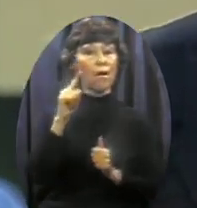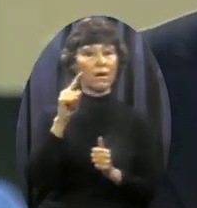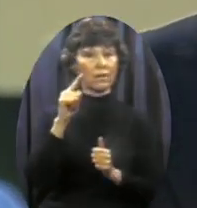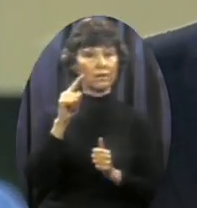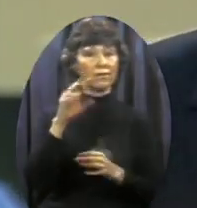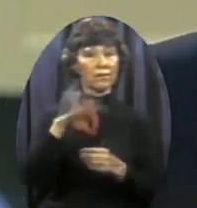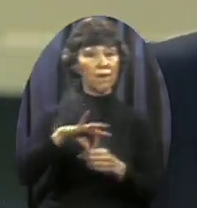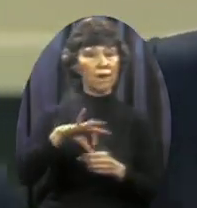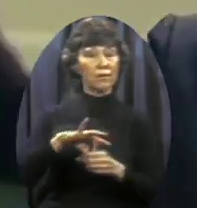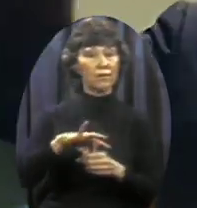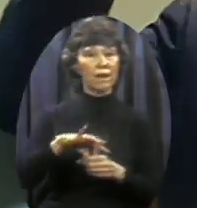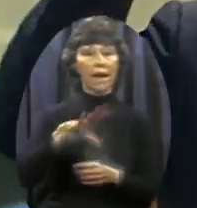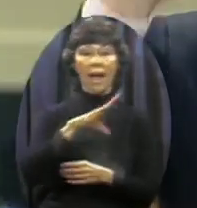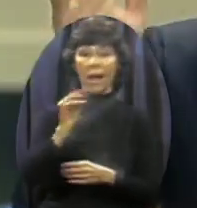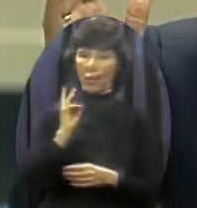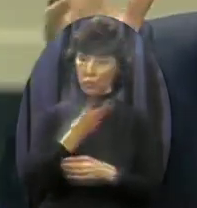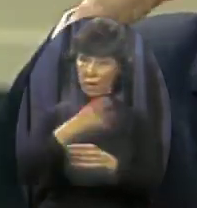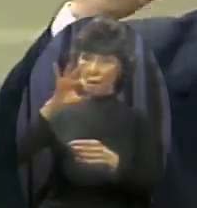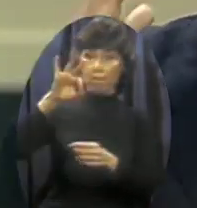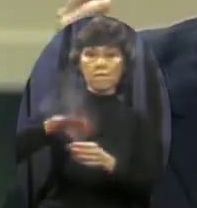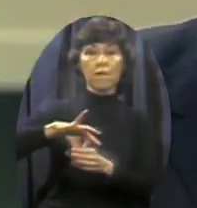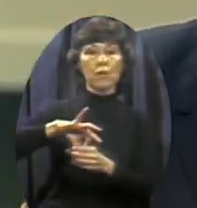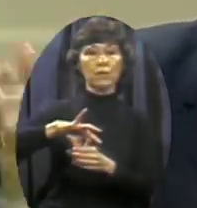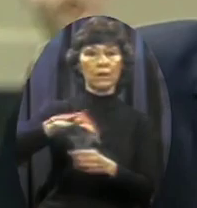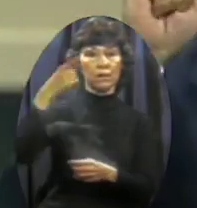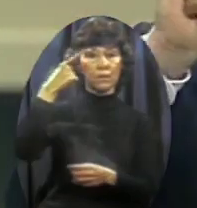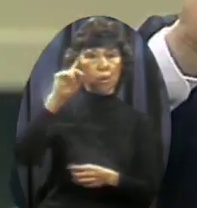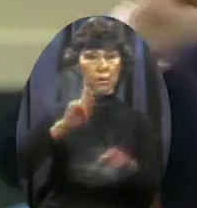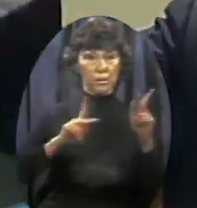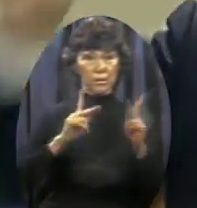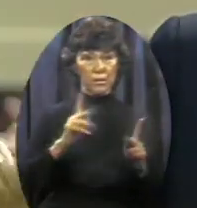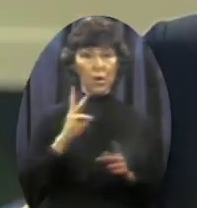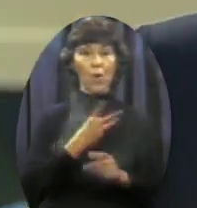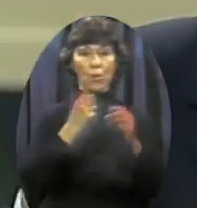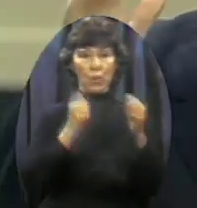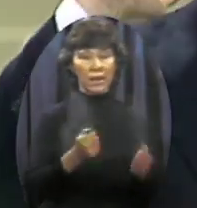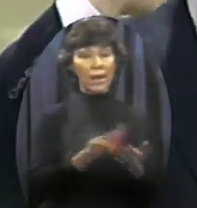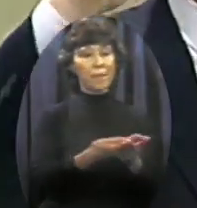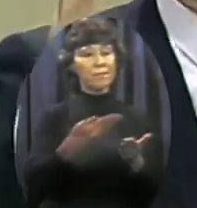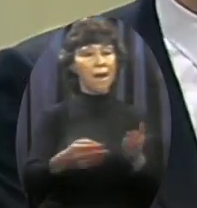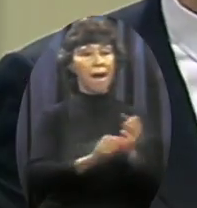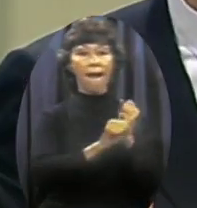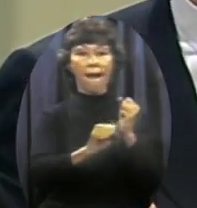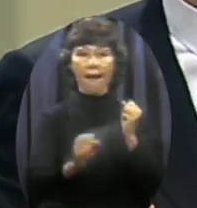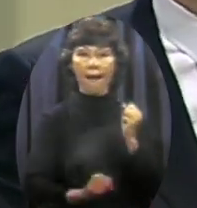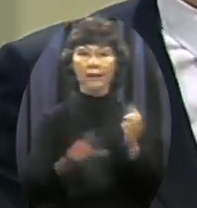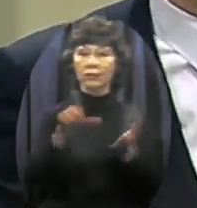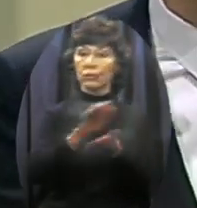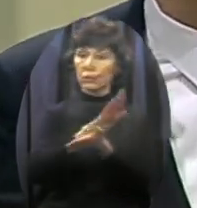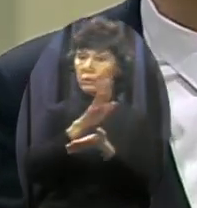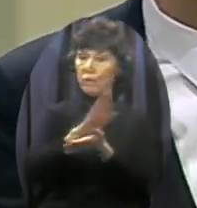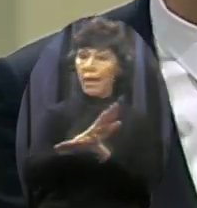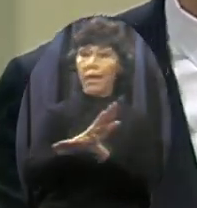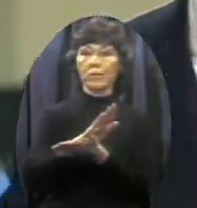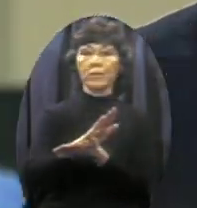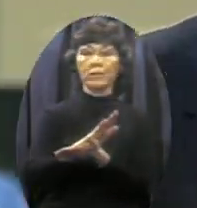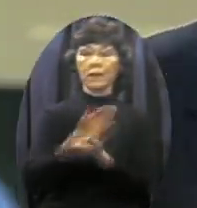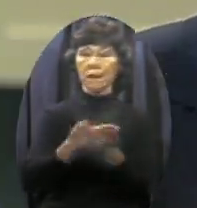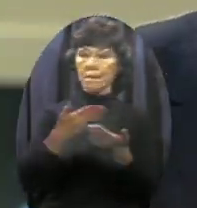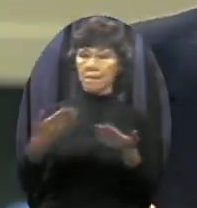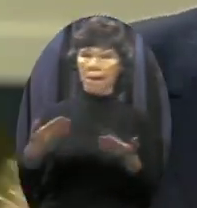And we can all buy time on the media to present our case We can buy ads in the newspaper to tell what we believe And what we're against